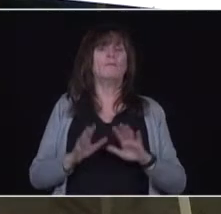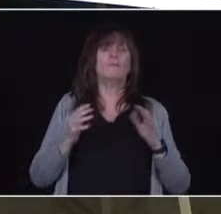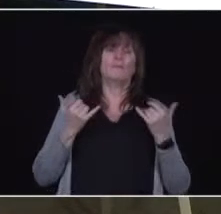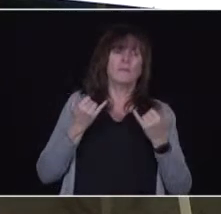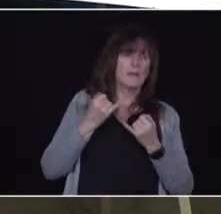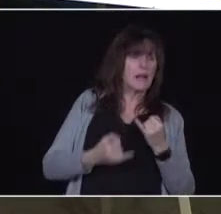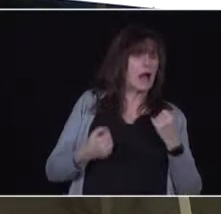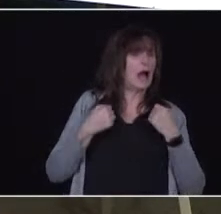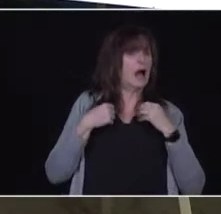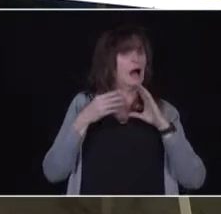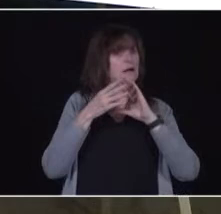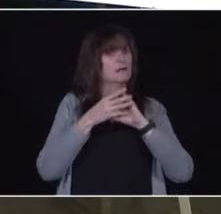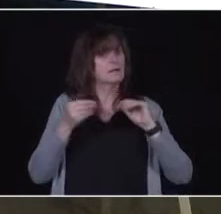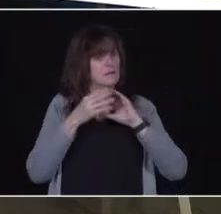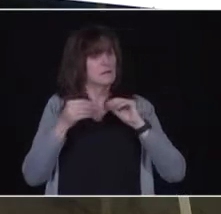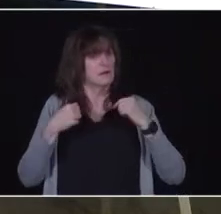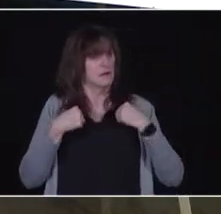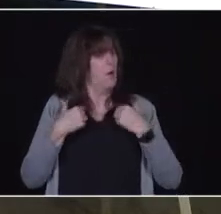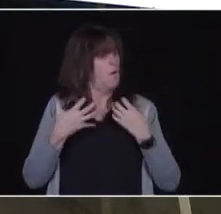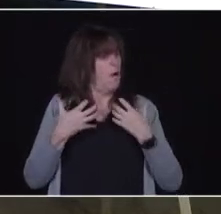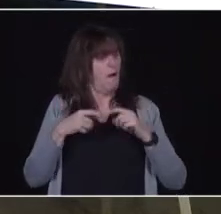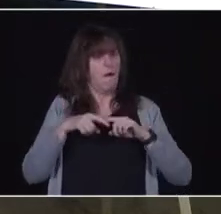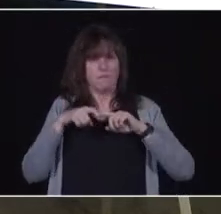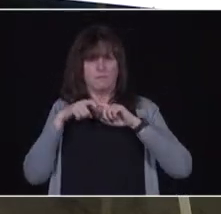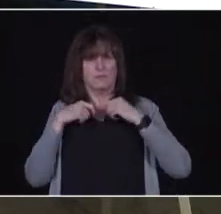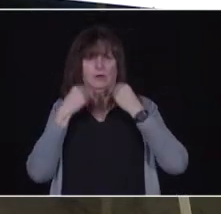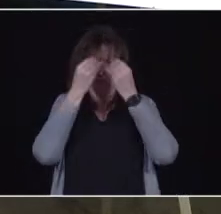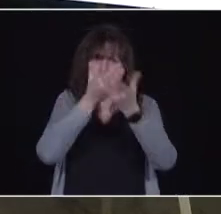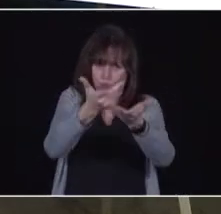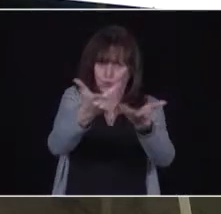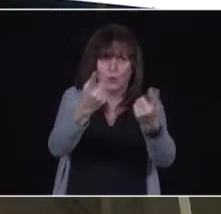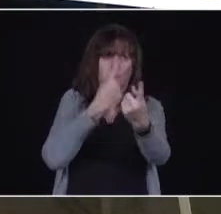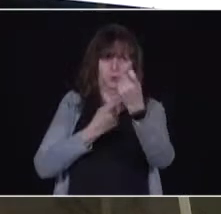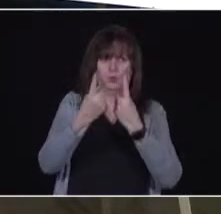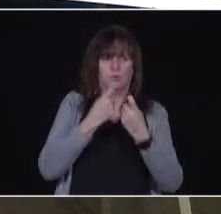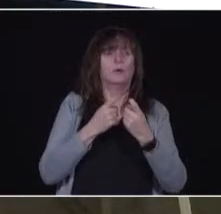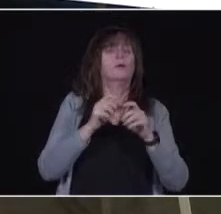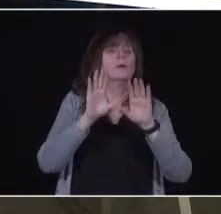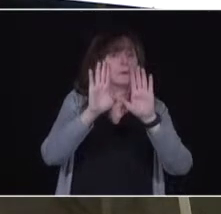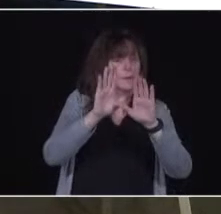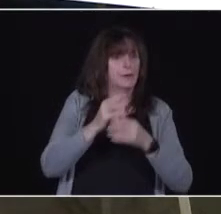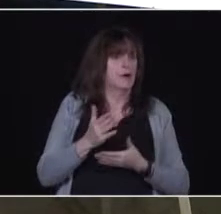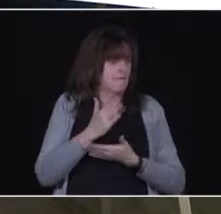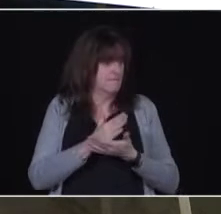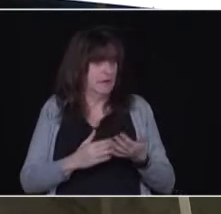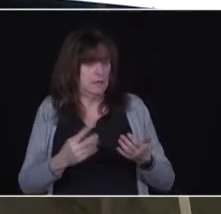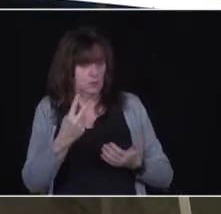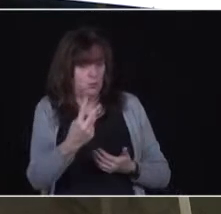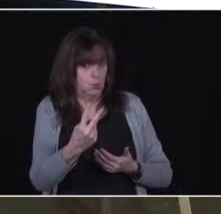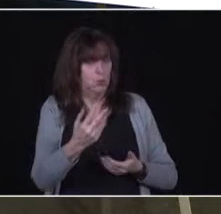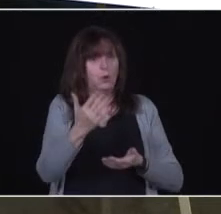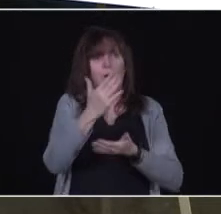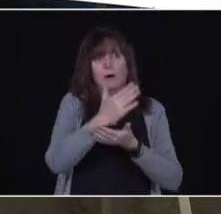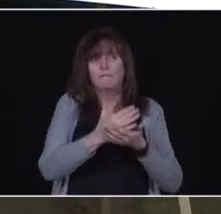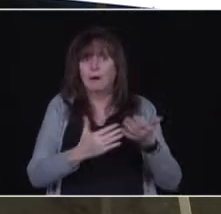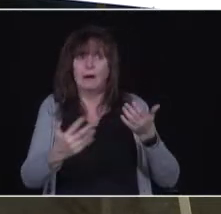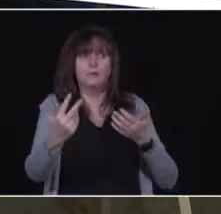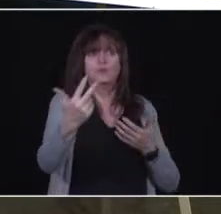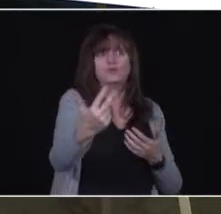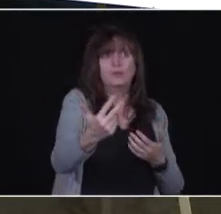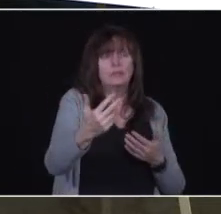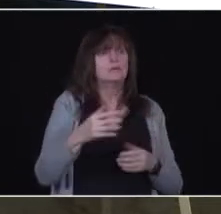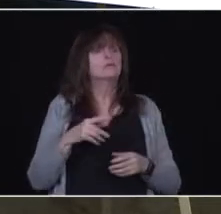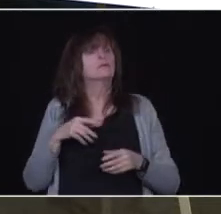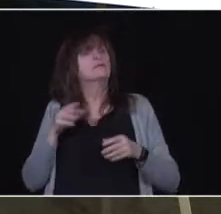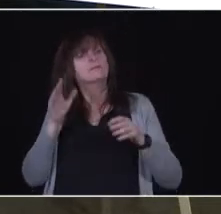questions, is the fact that throughout phase two into phase three, we will continue to work at those in most vulnerable circumstances because we